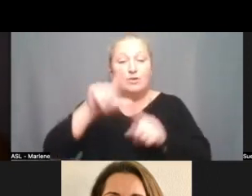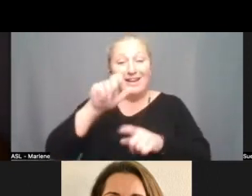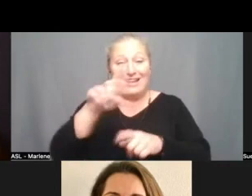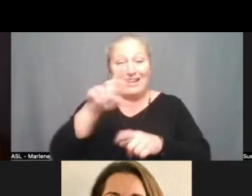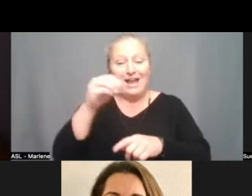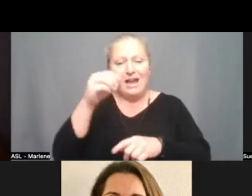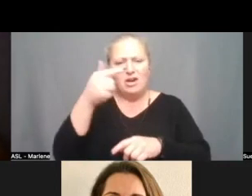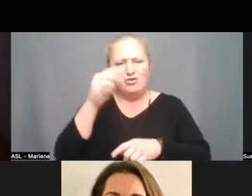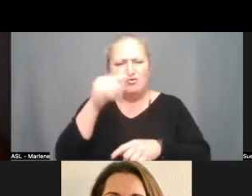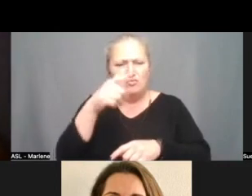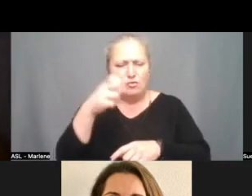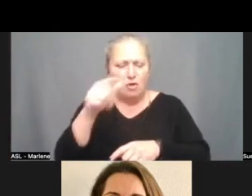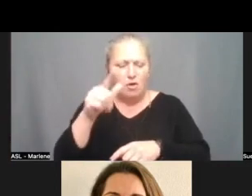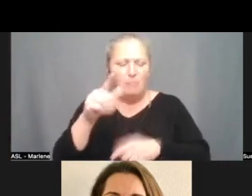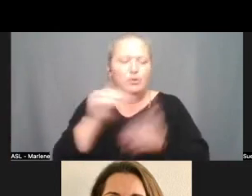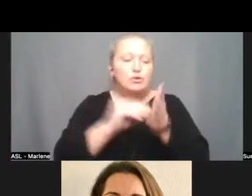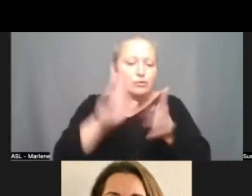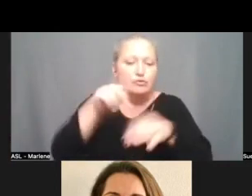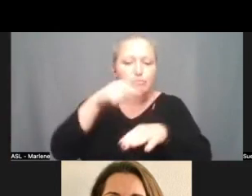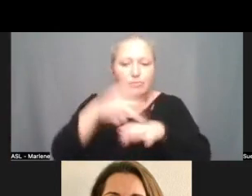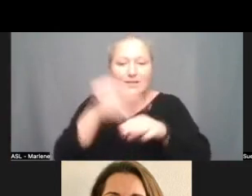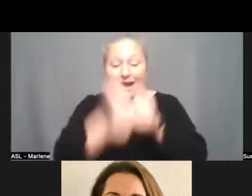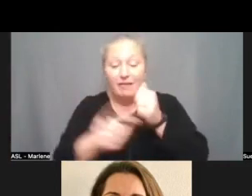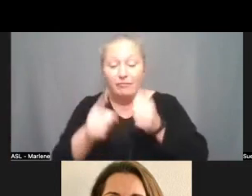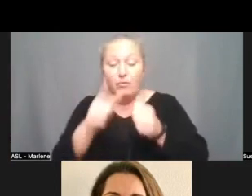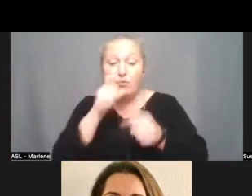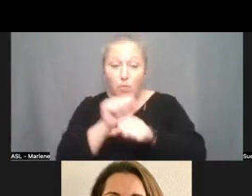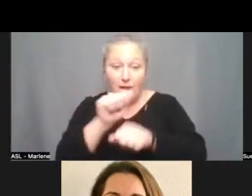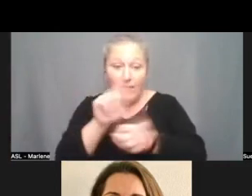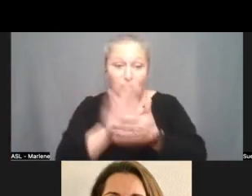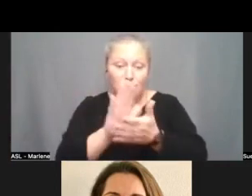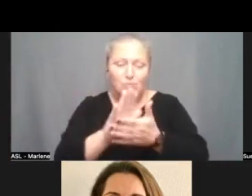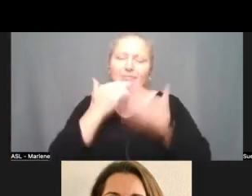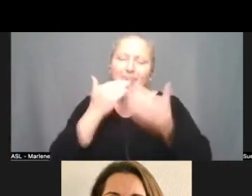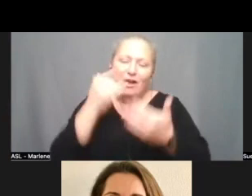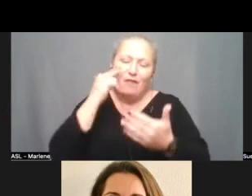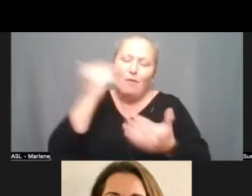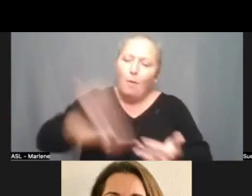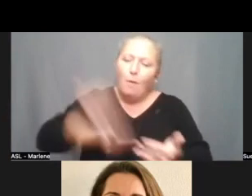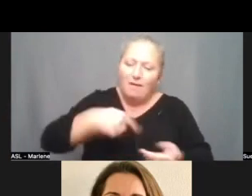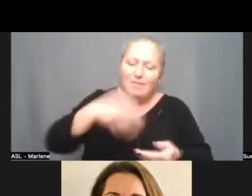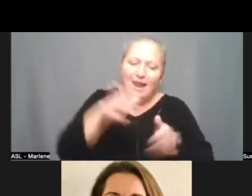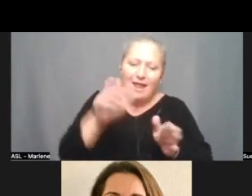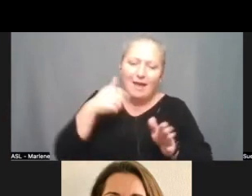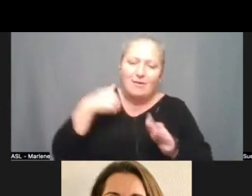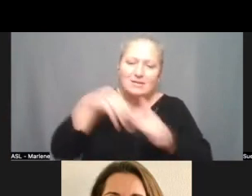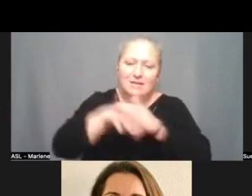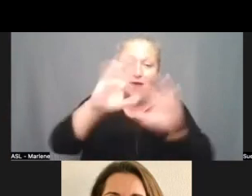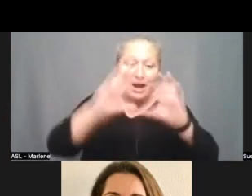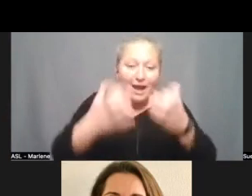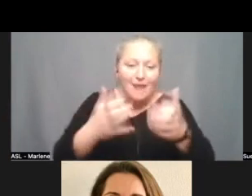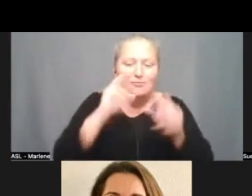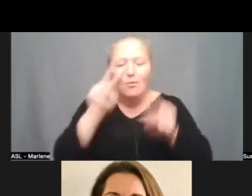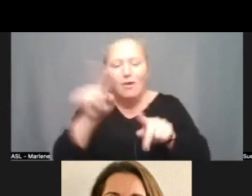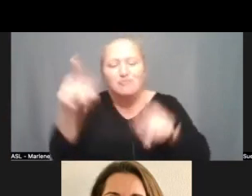the students and principals and everybody that works at those schools for being so welcoming and letting us come in your classrooms and watch recess and